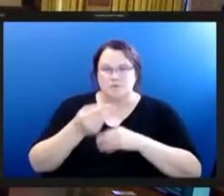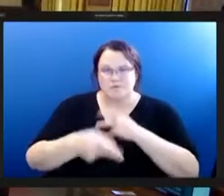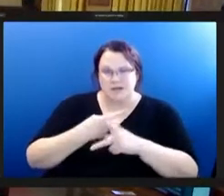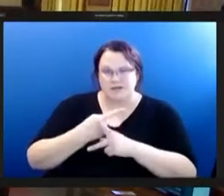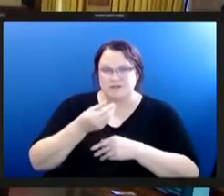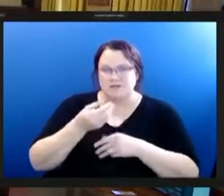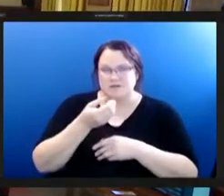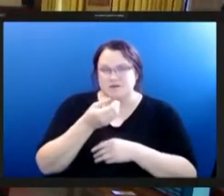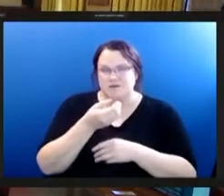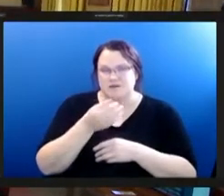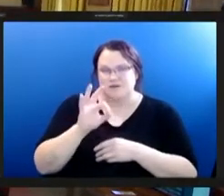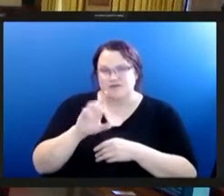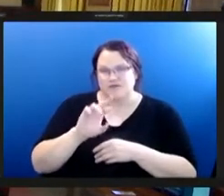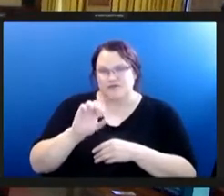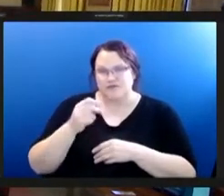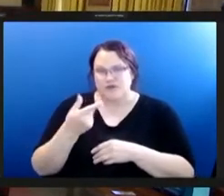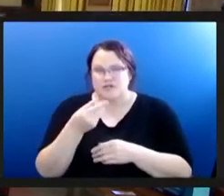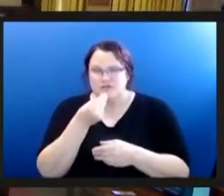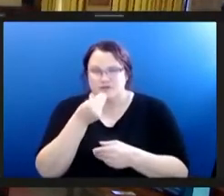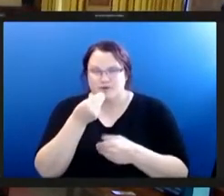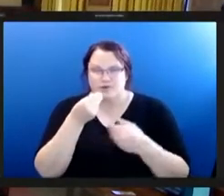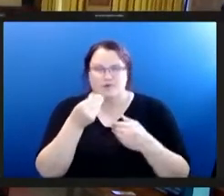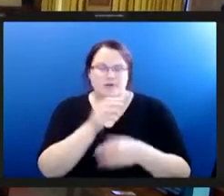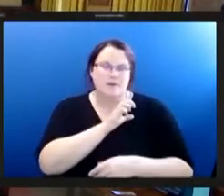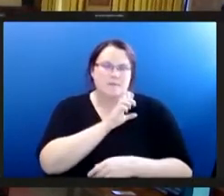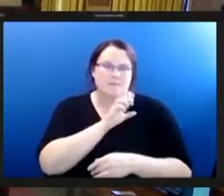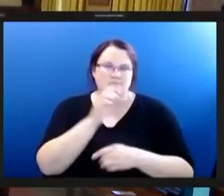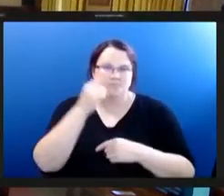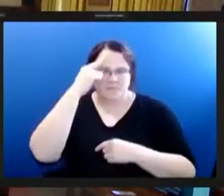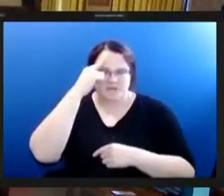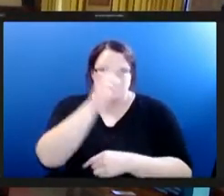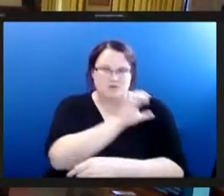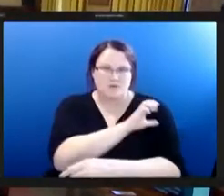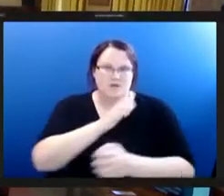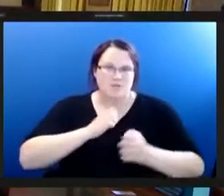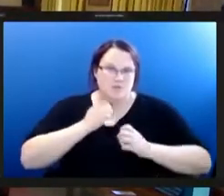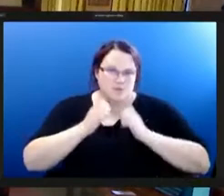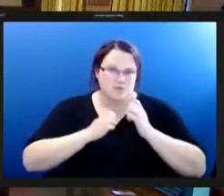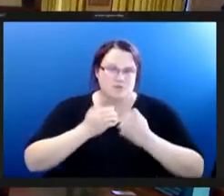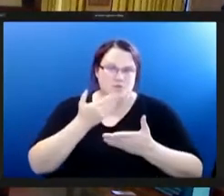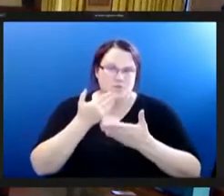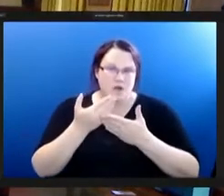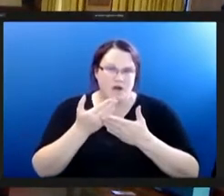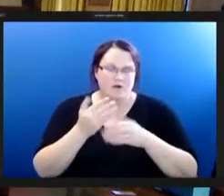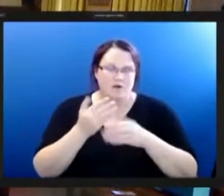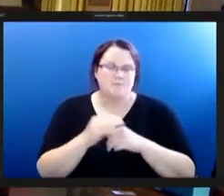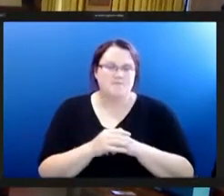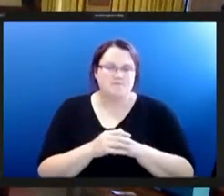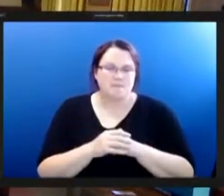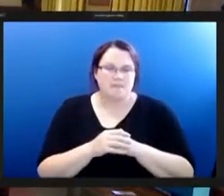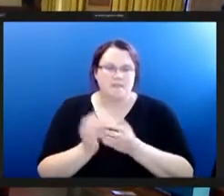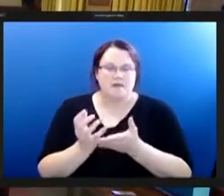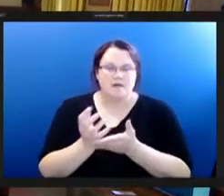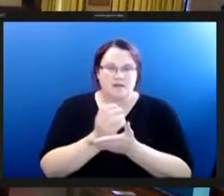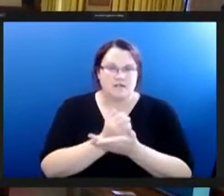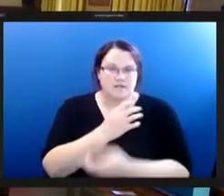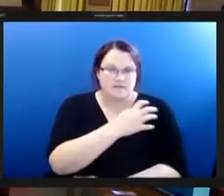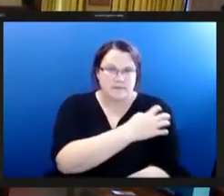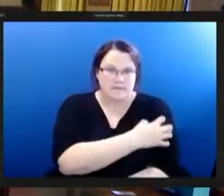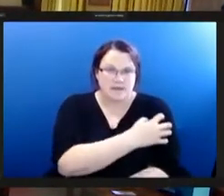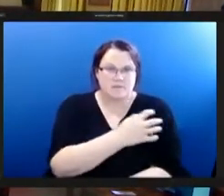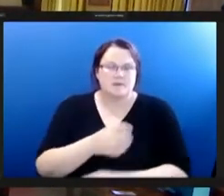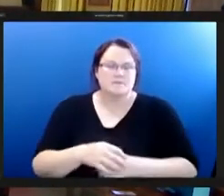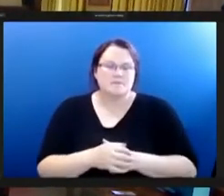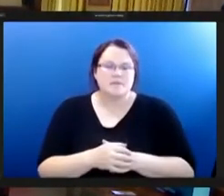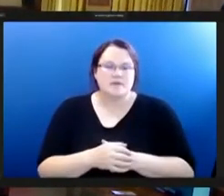of physical mental and emotional well-being gardens are also a sense of self-assisting and collective empowerment they are